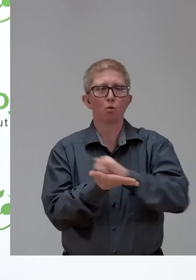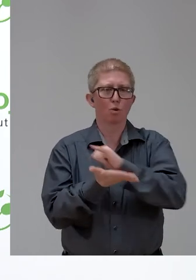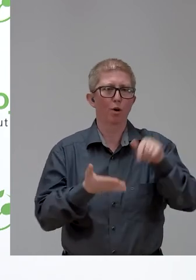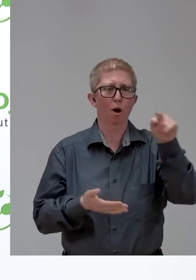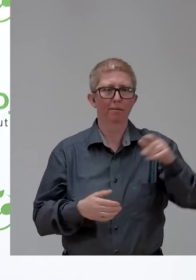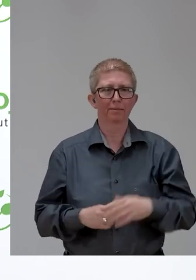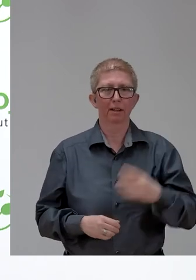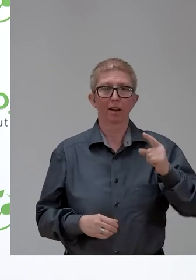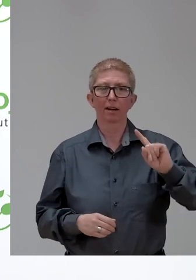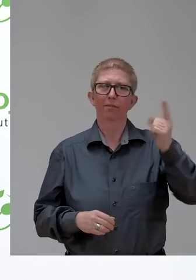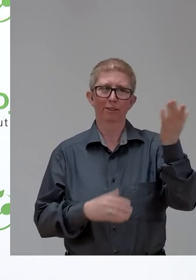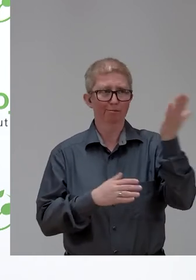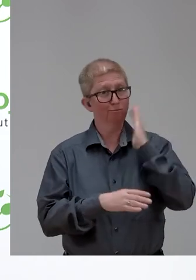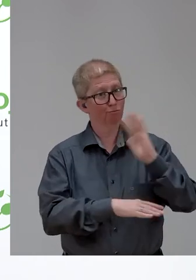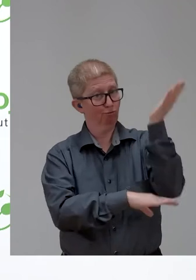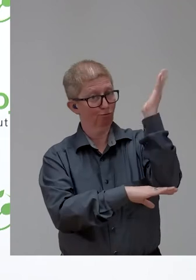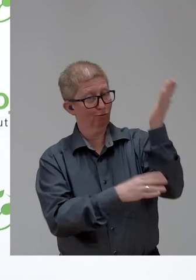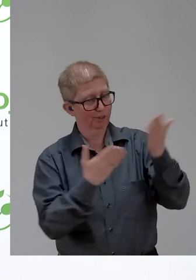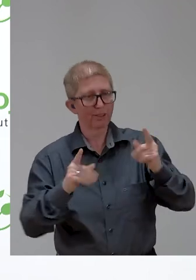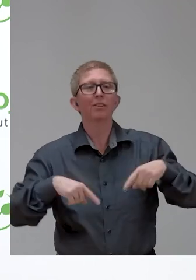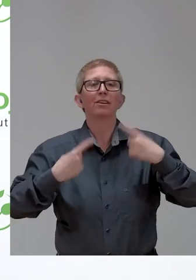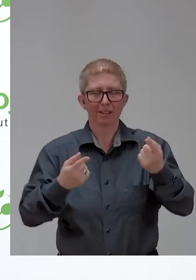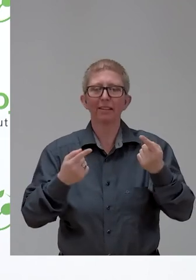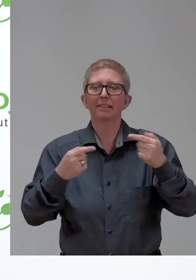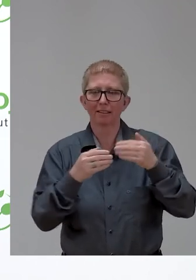of Sophia, and then we have again a live discussion with her.